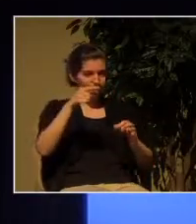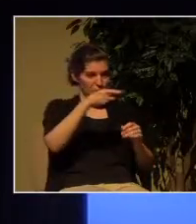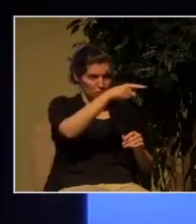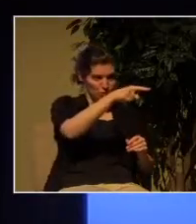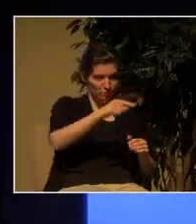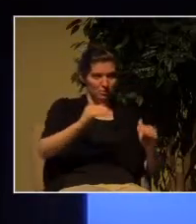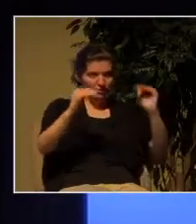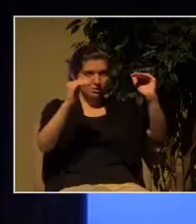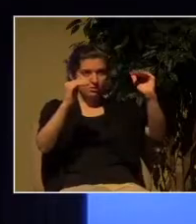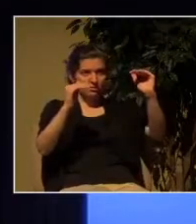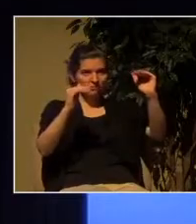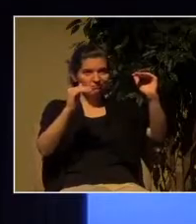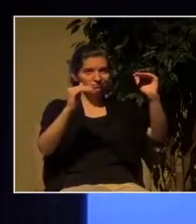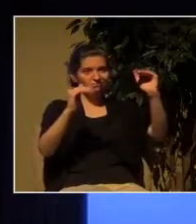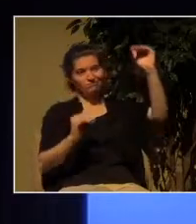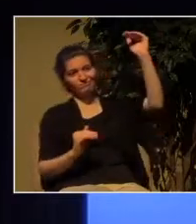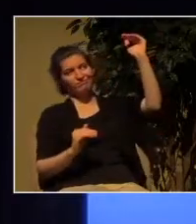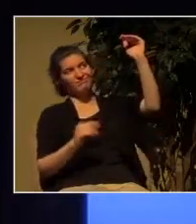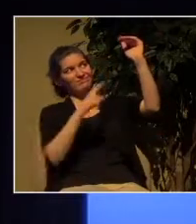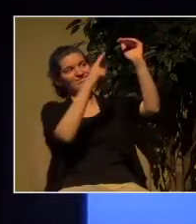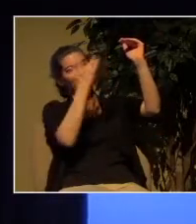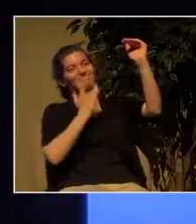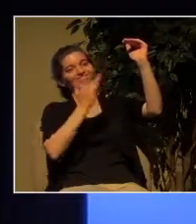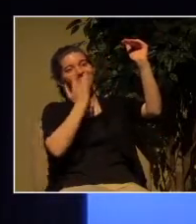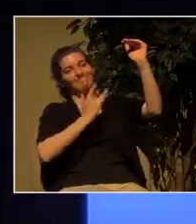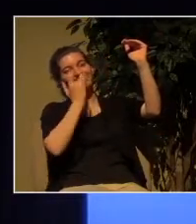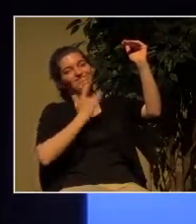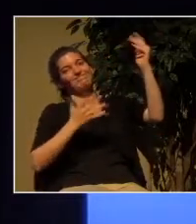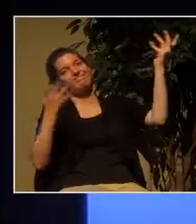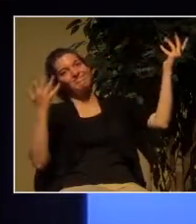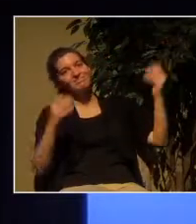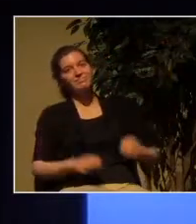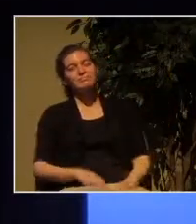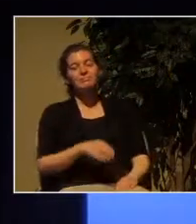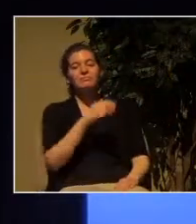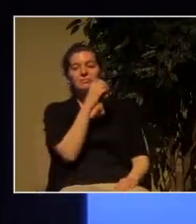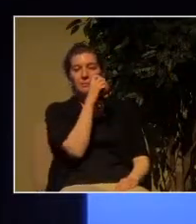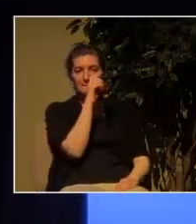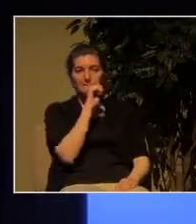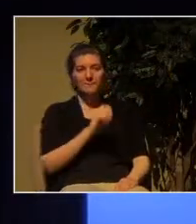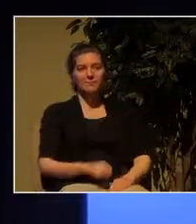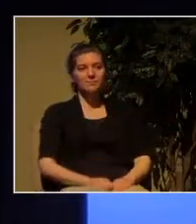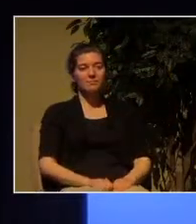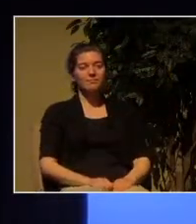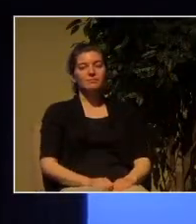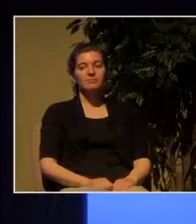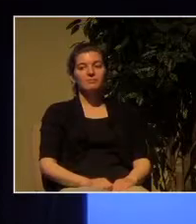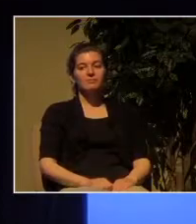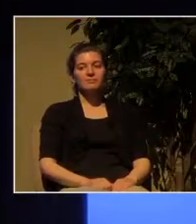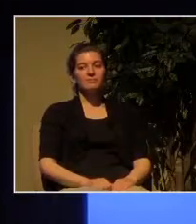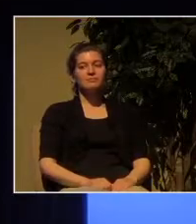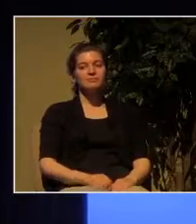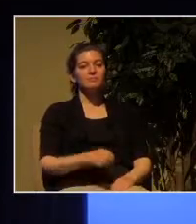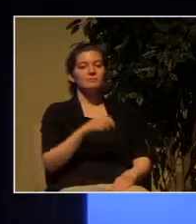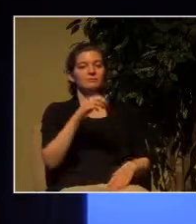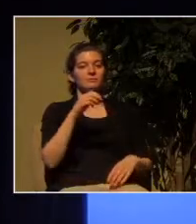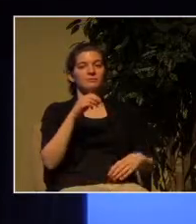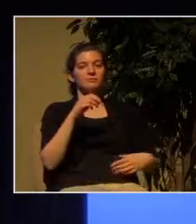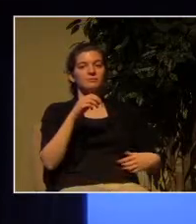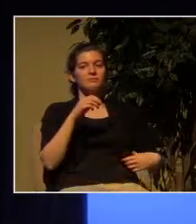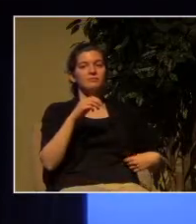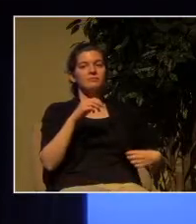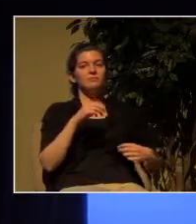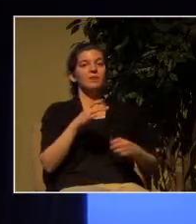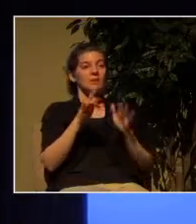wanting the clear teaching of scripture is that everybody that has ever